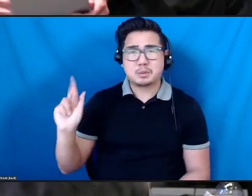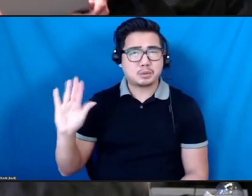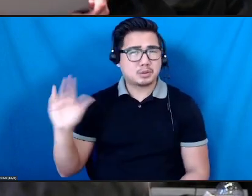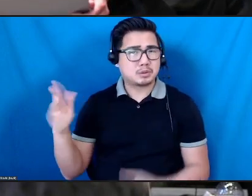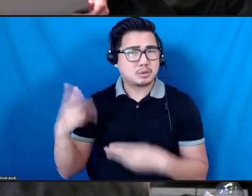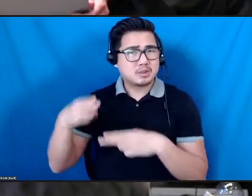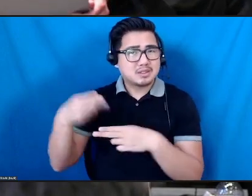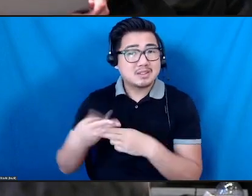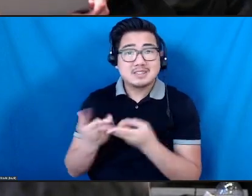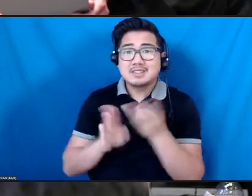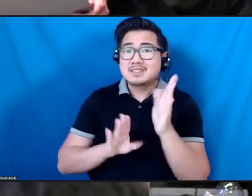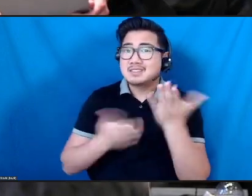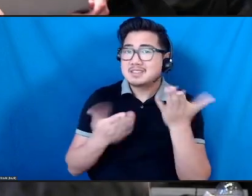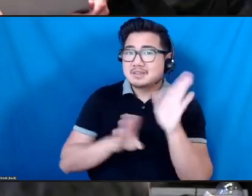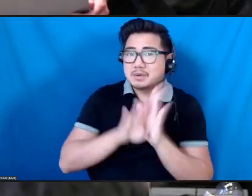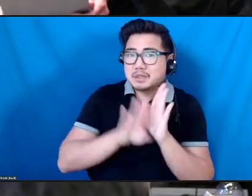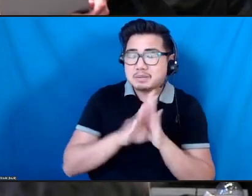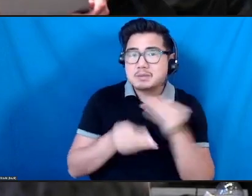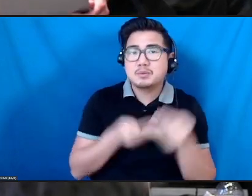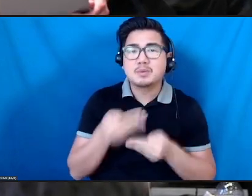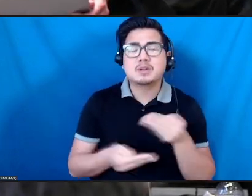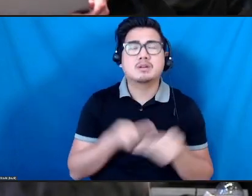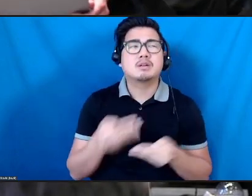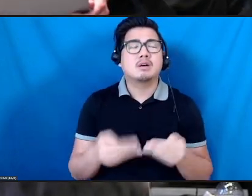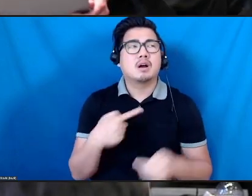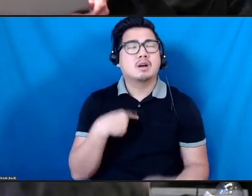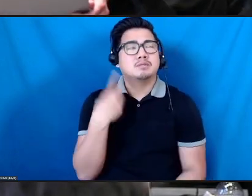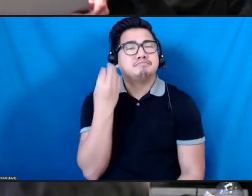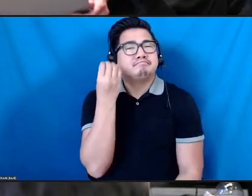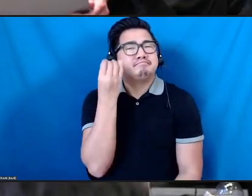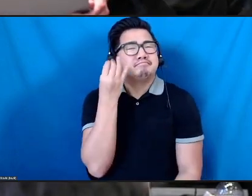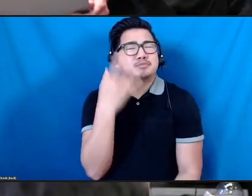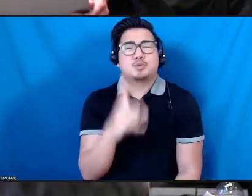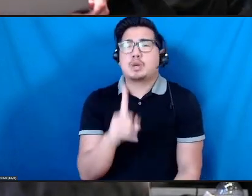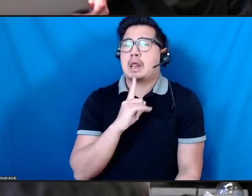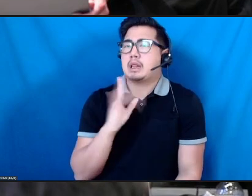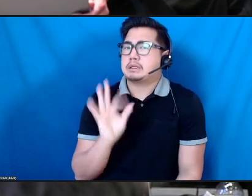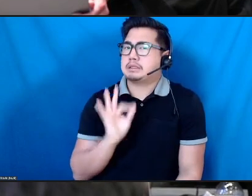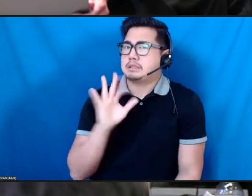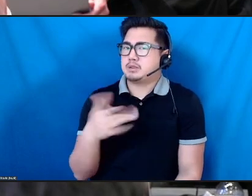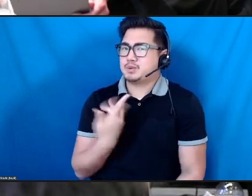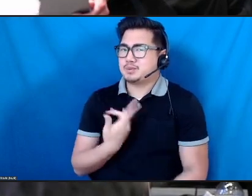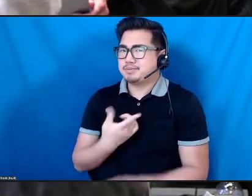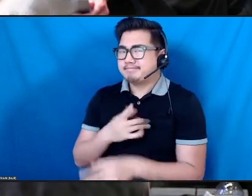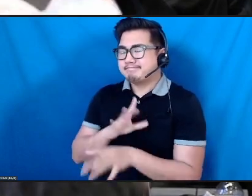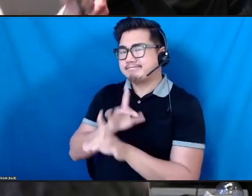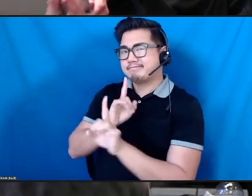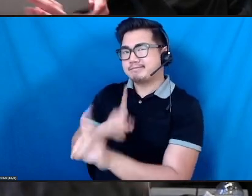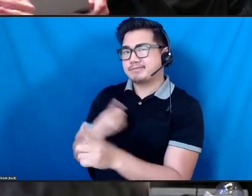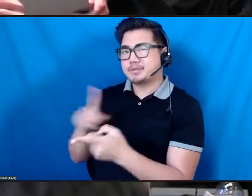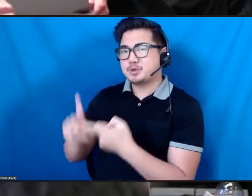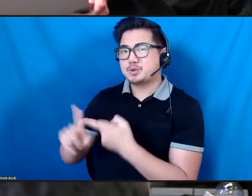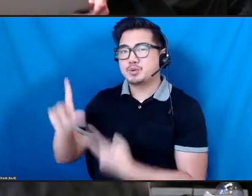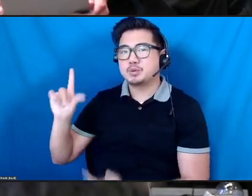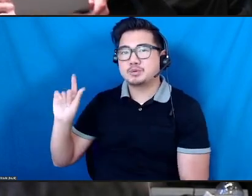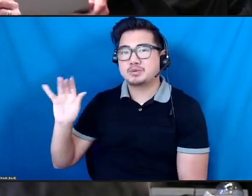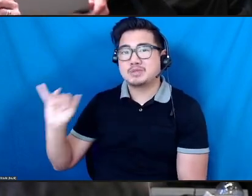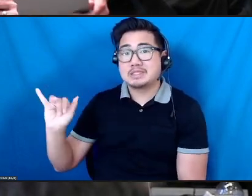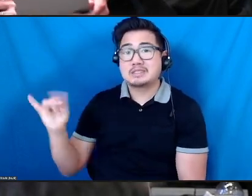processes. So wondering, and I'm just putting this into the room, mostly his response to Lindsay is, as a new space,